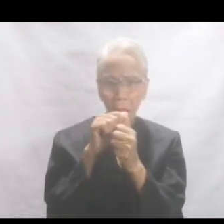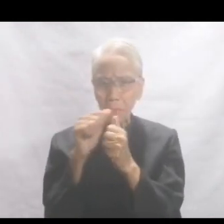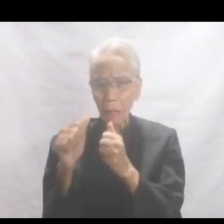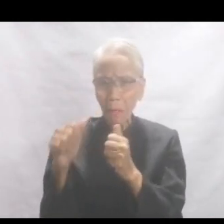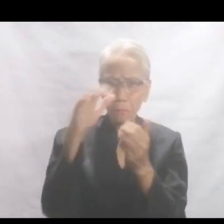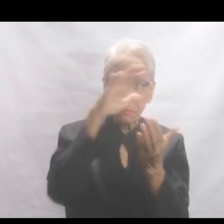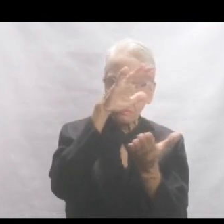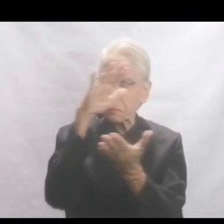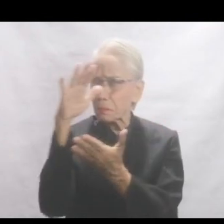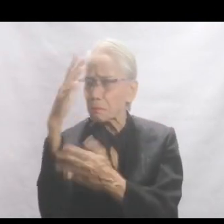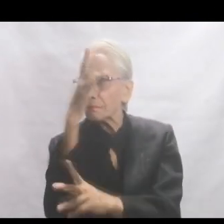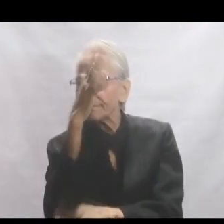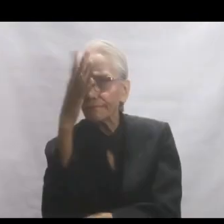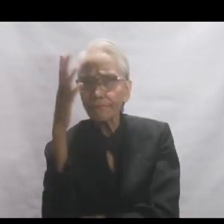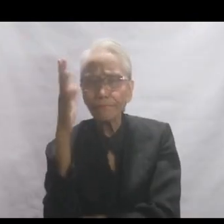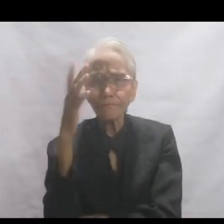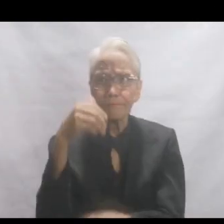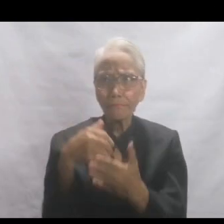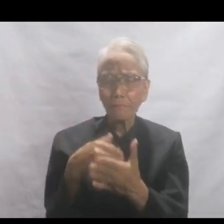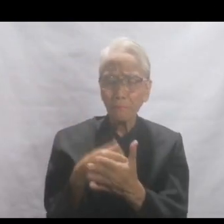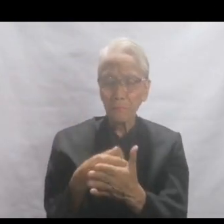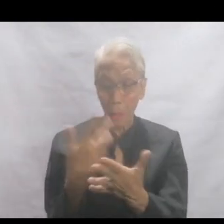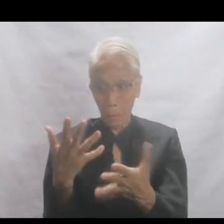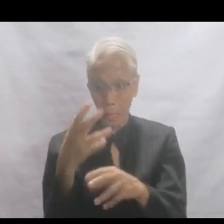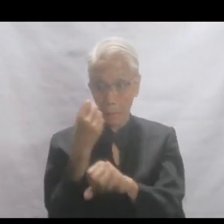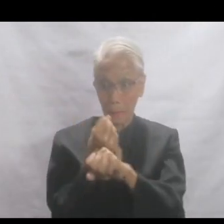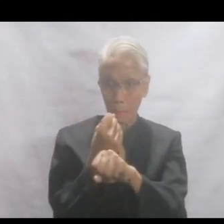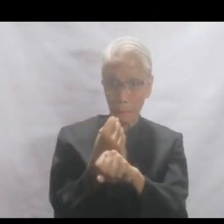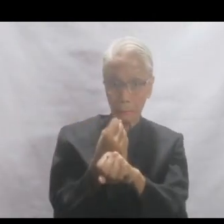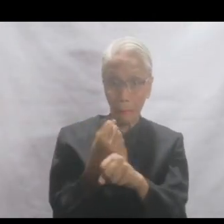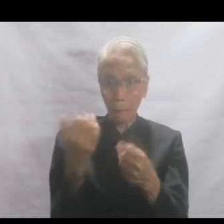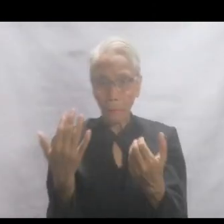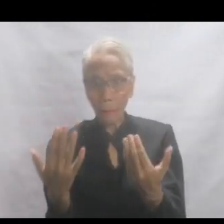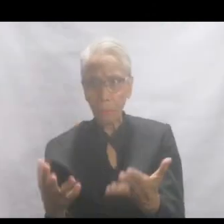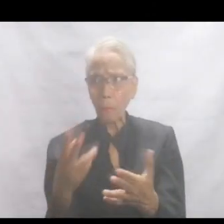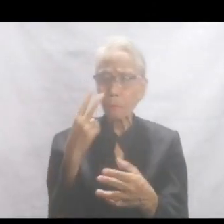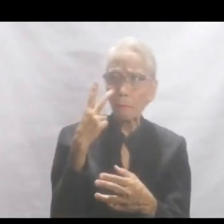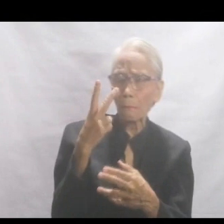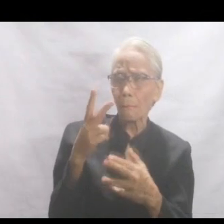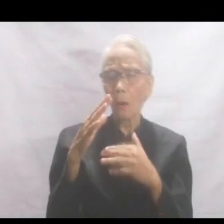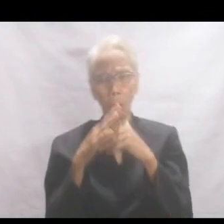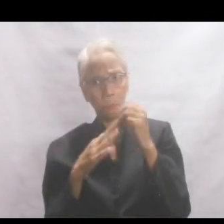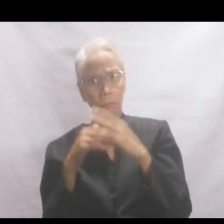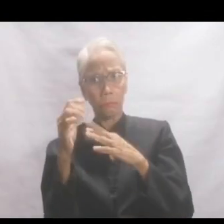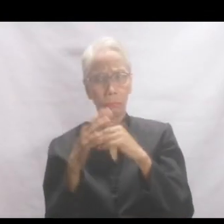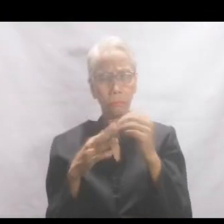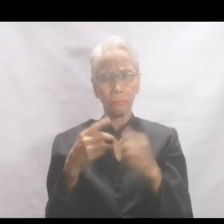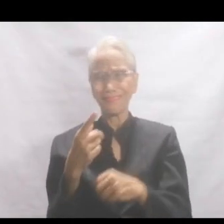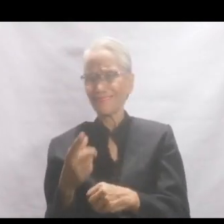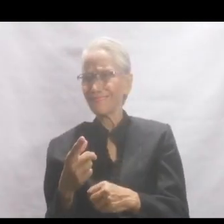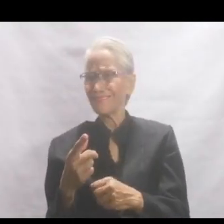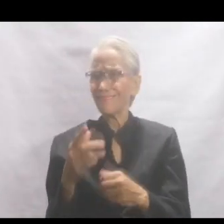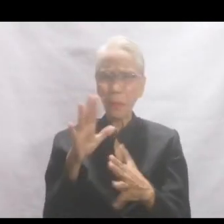underneath the shade of the trees nearby. When the stonecutter saw this rich man in all his comfort, his work